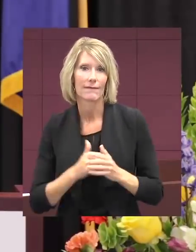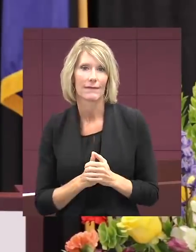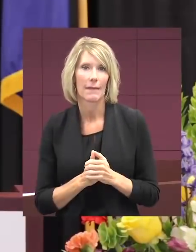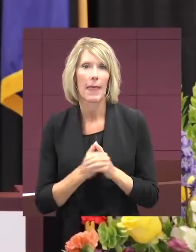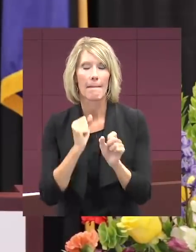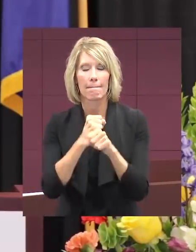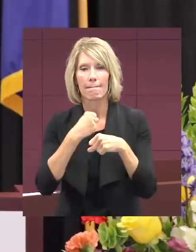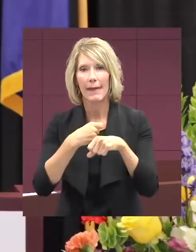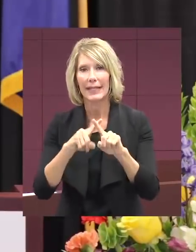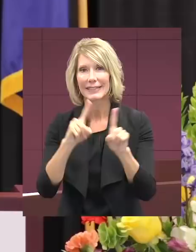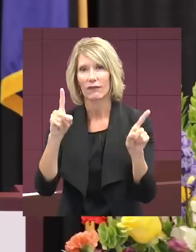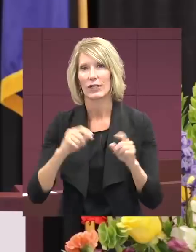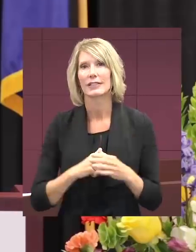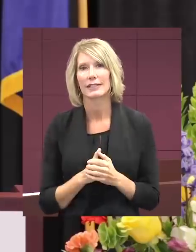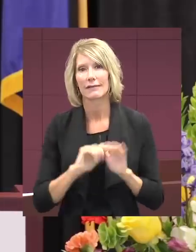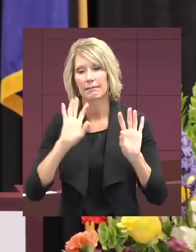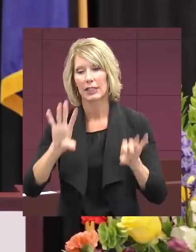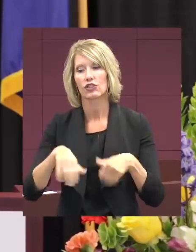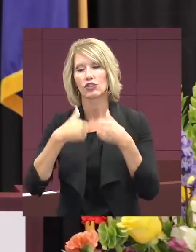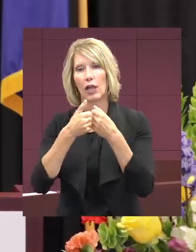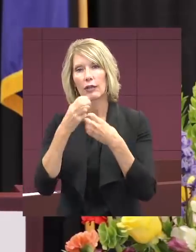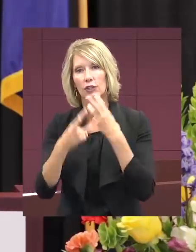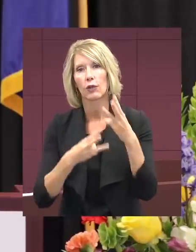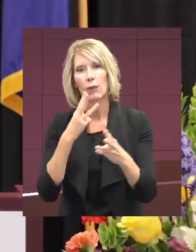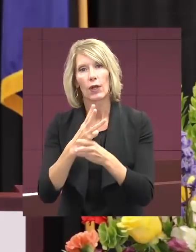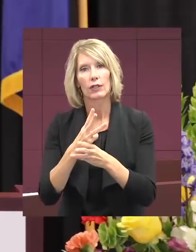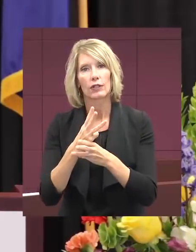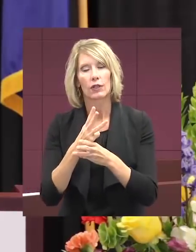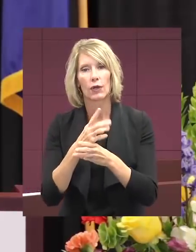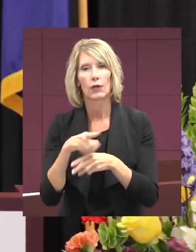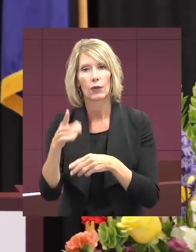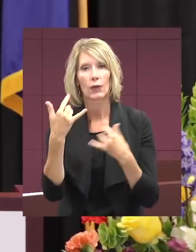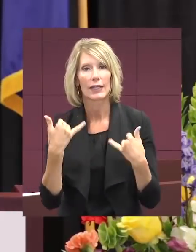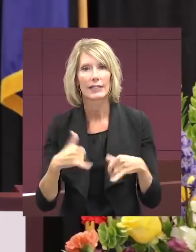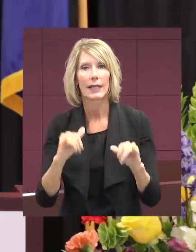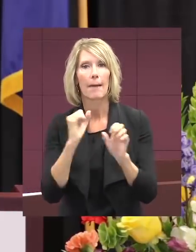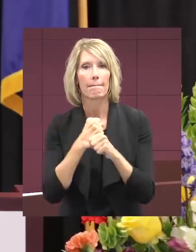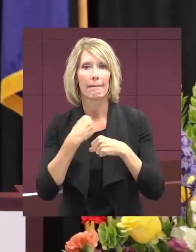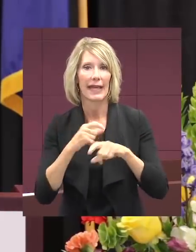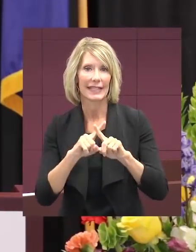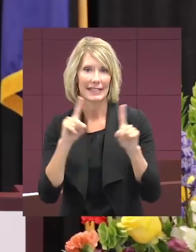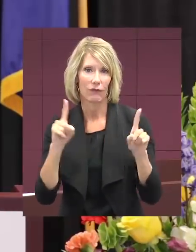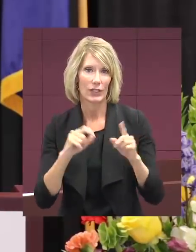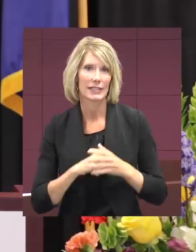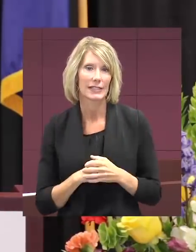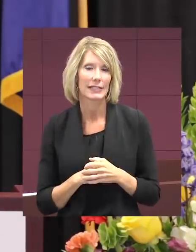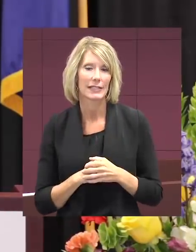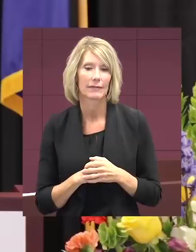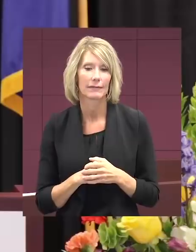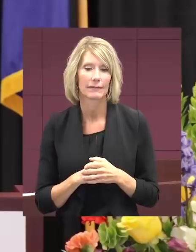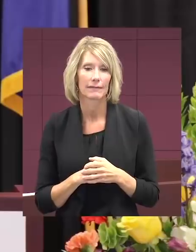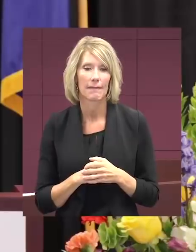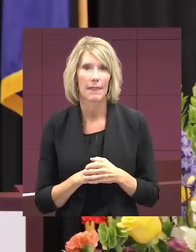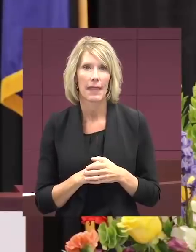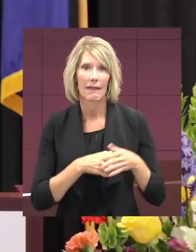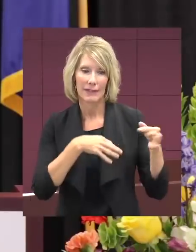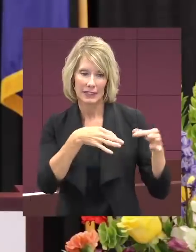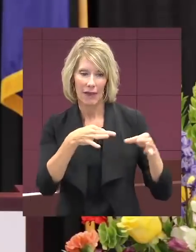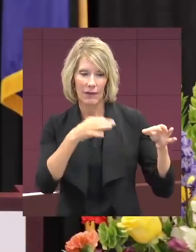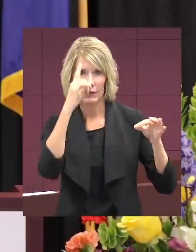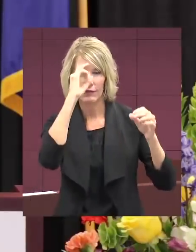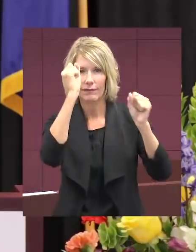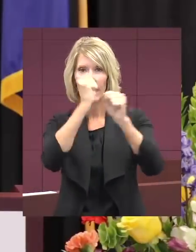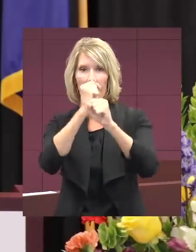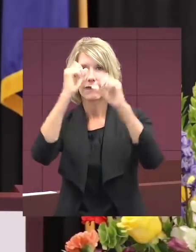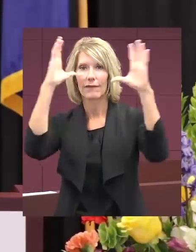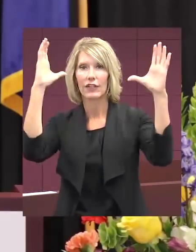a difference. This is a challenging world in which you can still make a difference. The definition of vision,